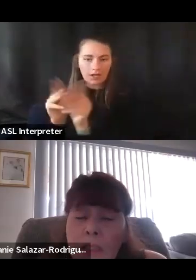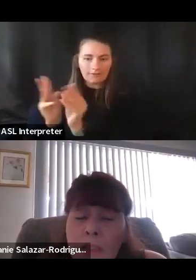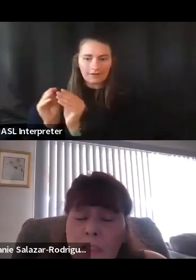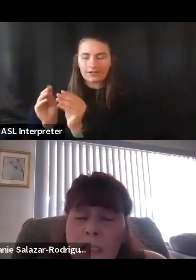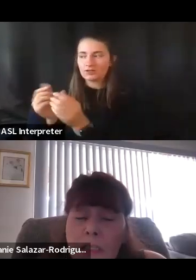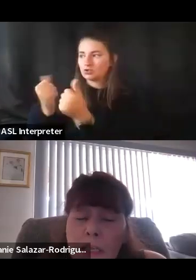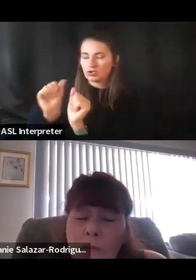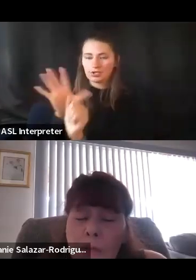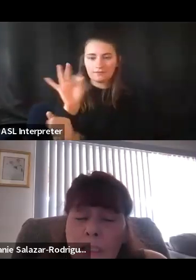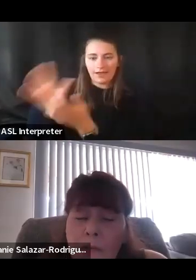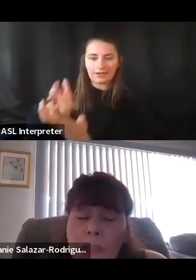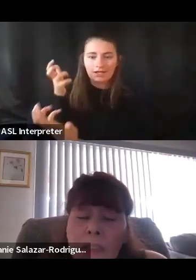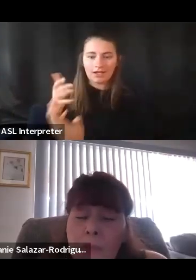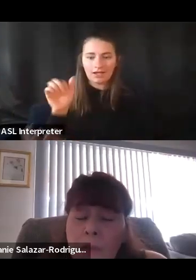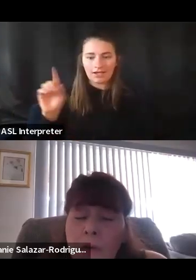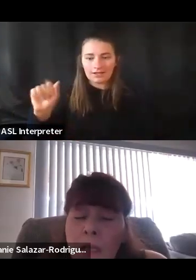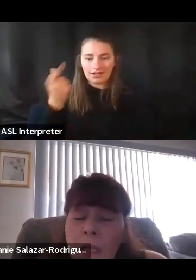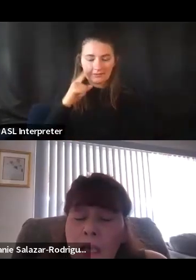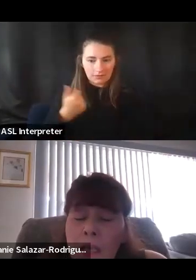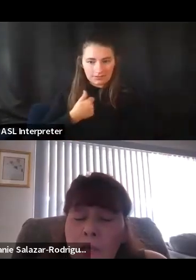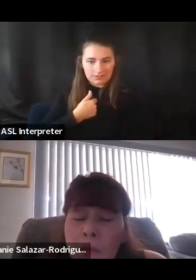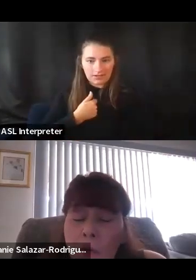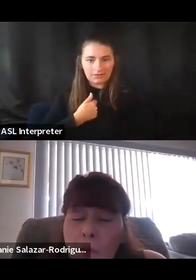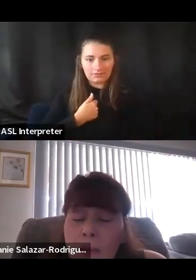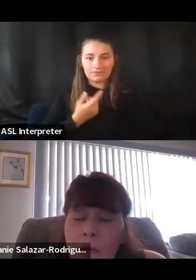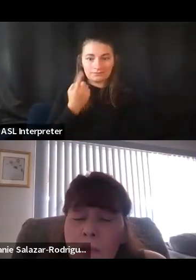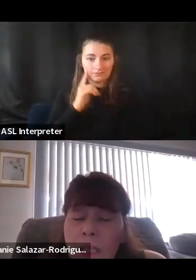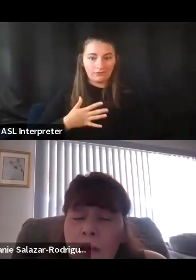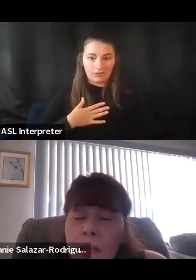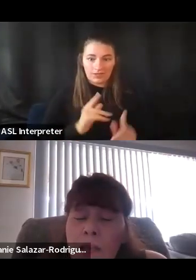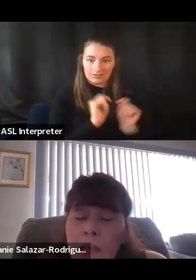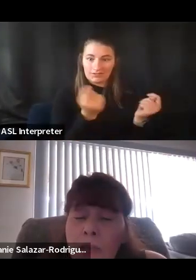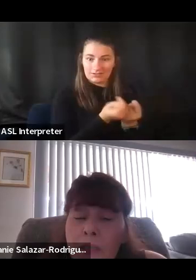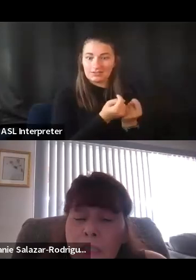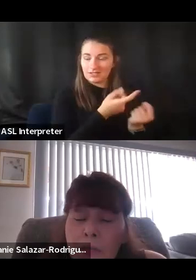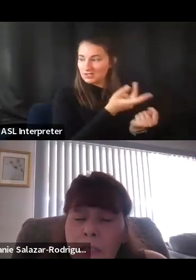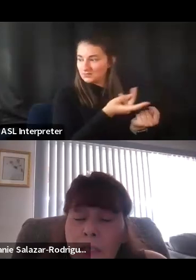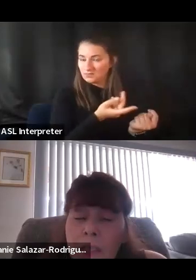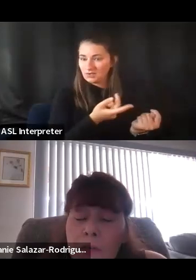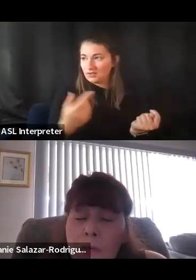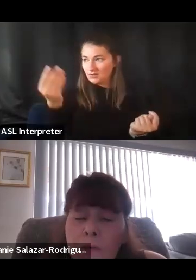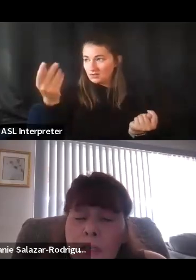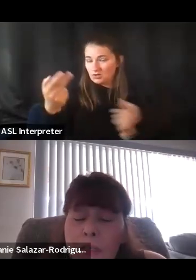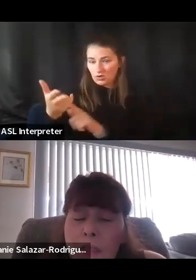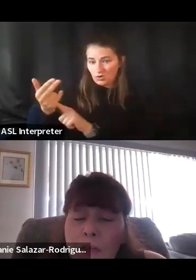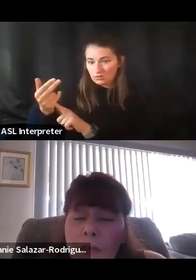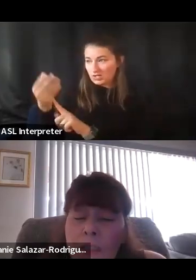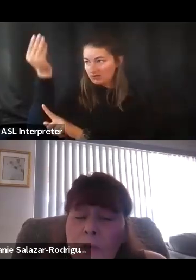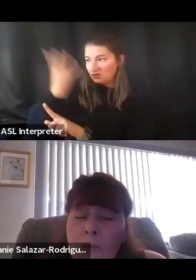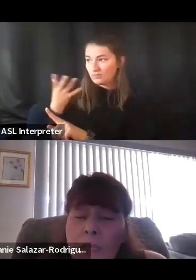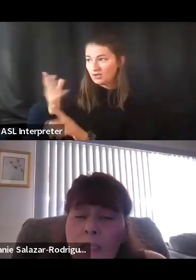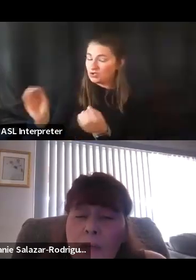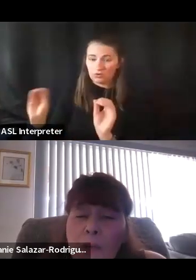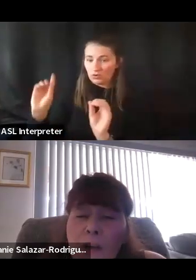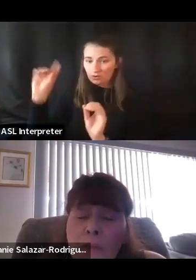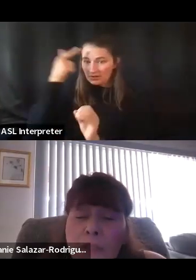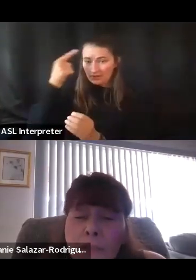accommodations and ADA for myself and a team member. And I was told by the hotel that because they don't get any government funding that they're exempt